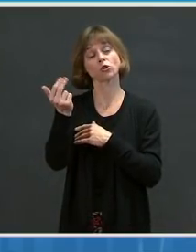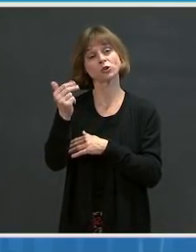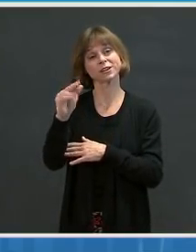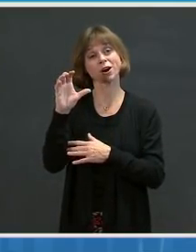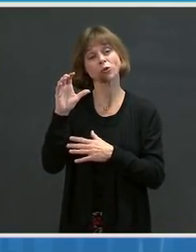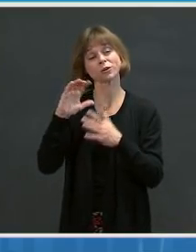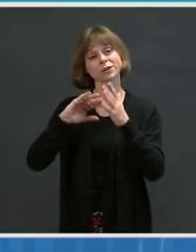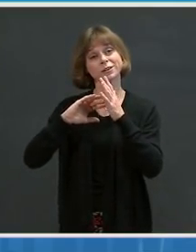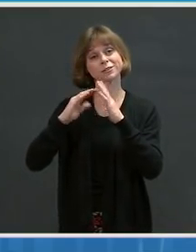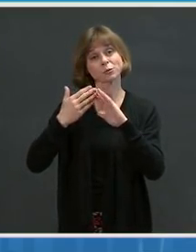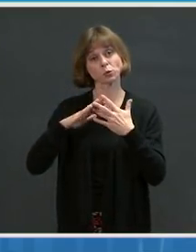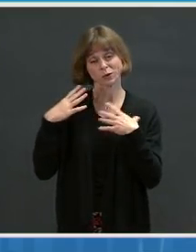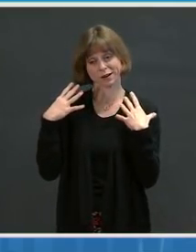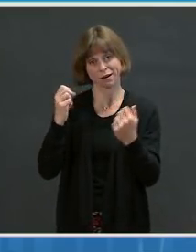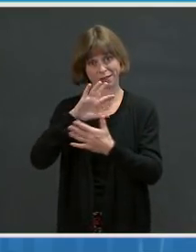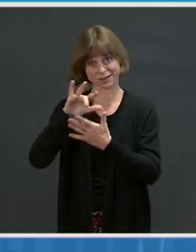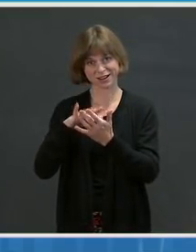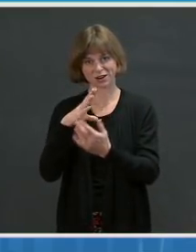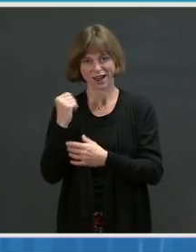food pantries nationwide.